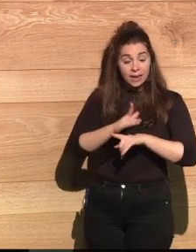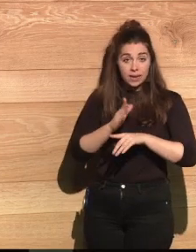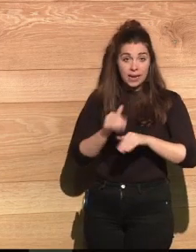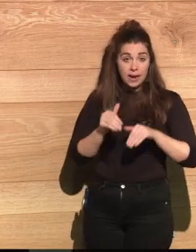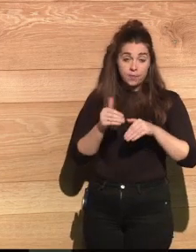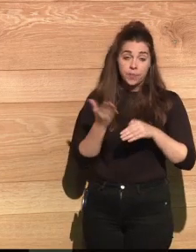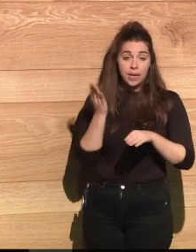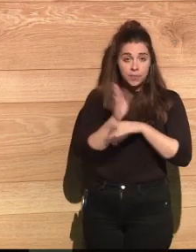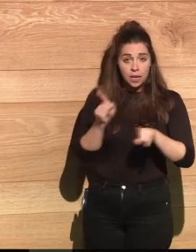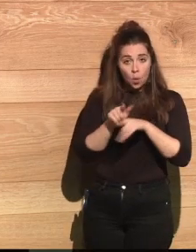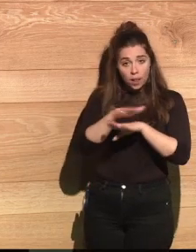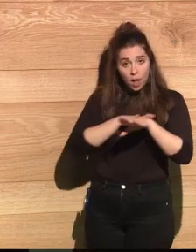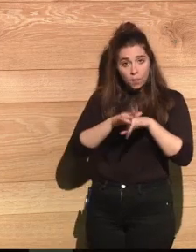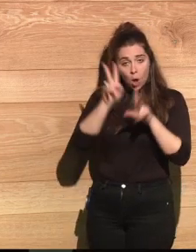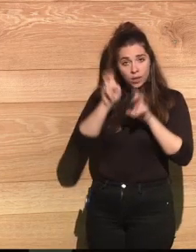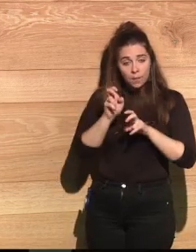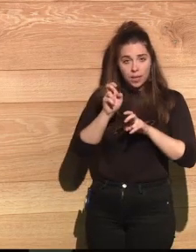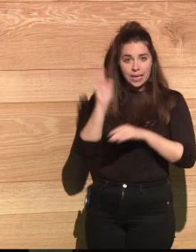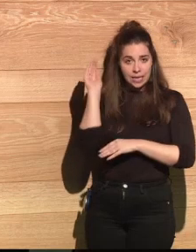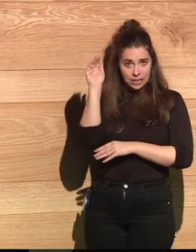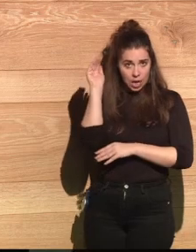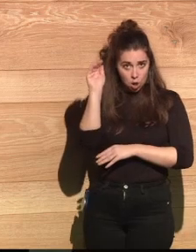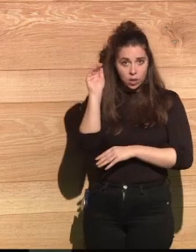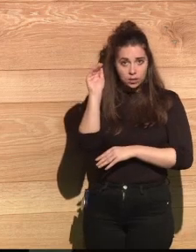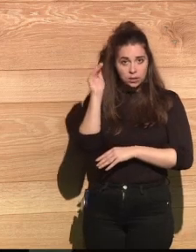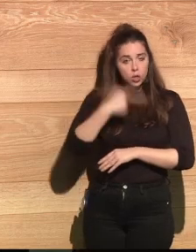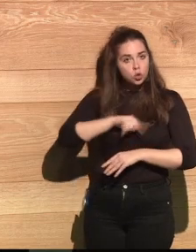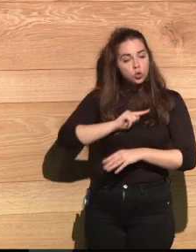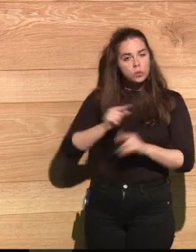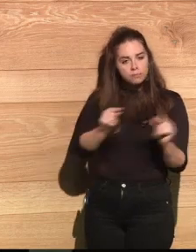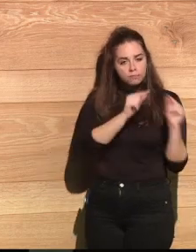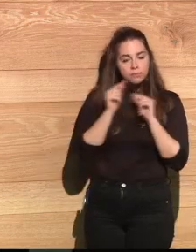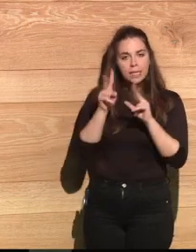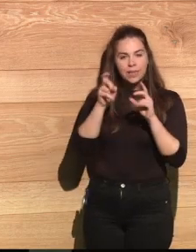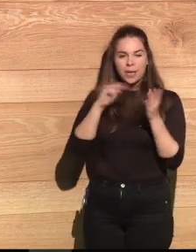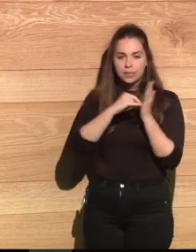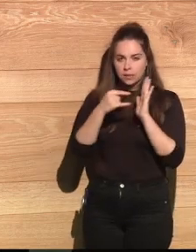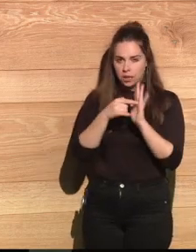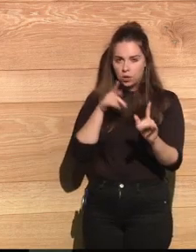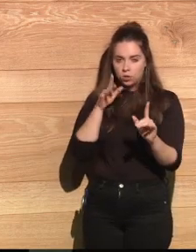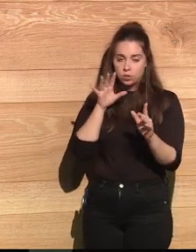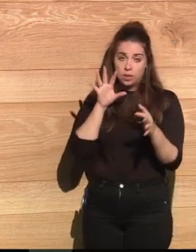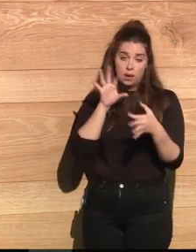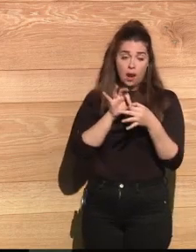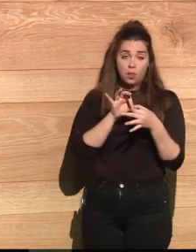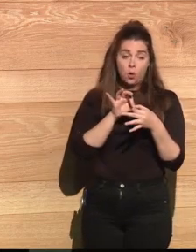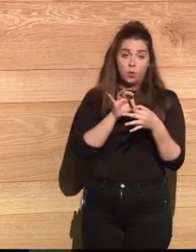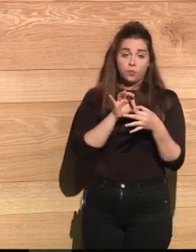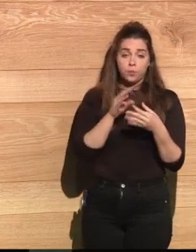government representatives in the Ministry of Foreign Affairs. And we have been talking about technical aspects around